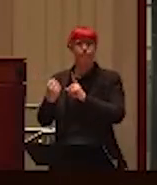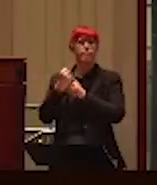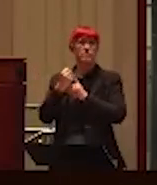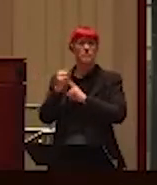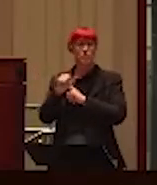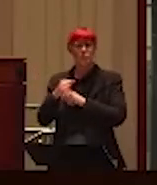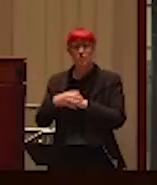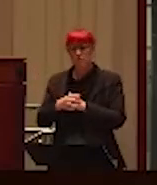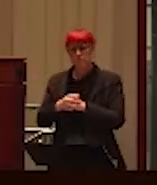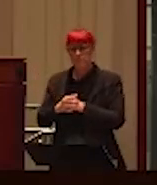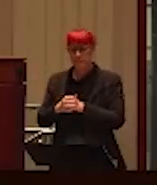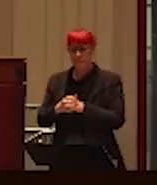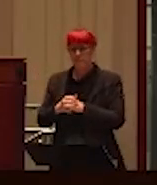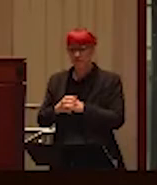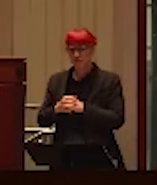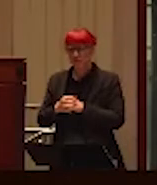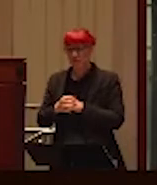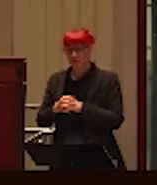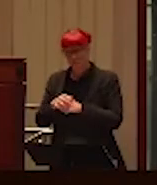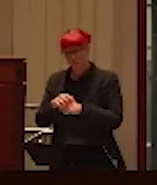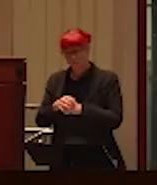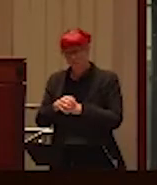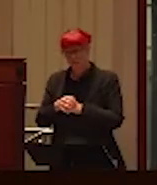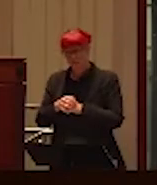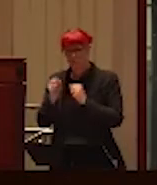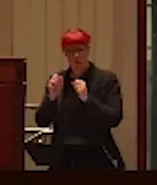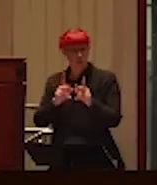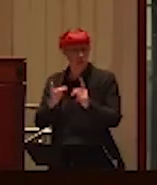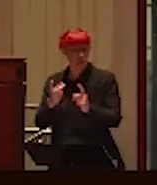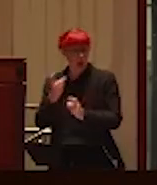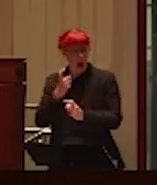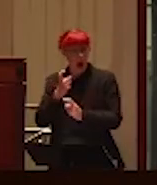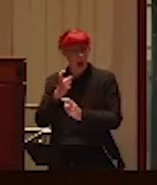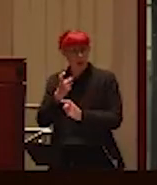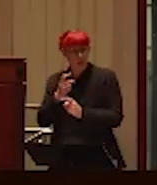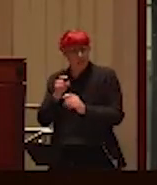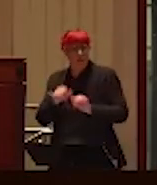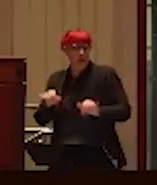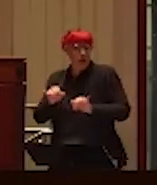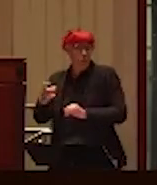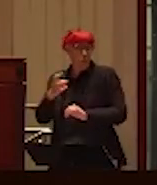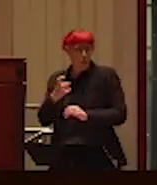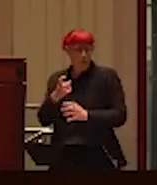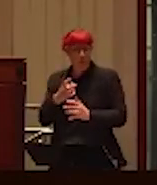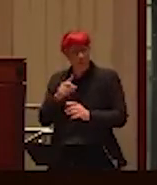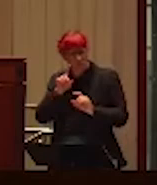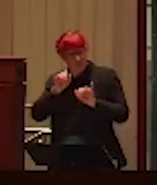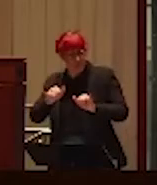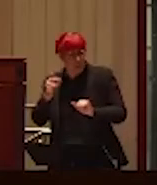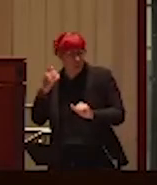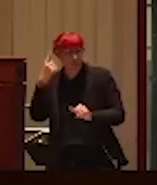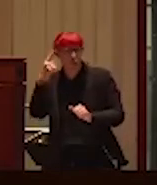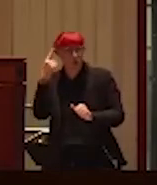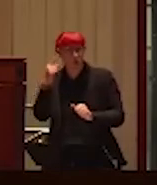know, the question is a valid question that many people ask me when I'm telling my story is they say, well, why did you stay? Why didn't you just leave? And,